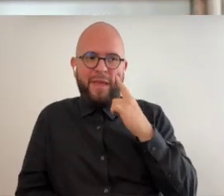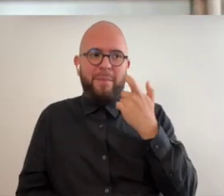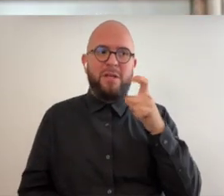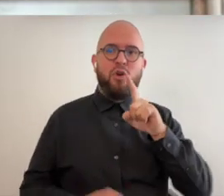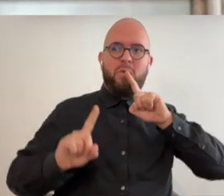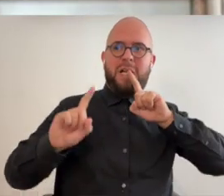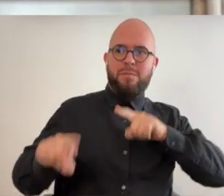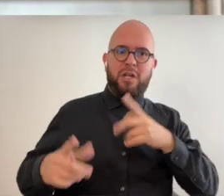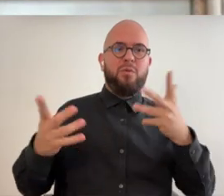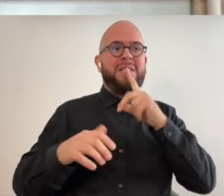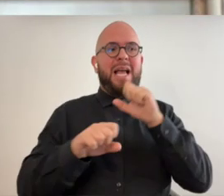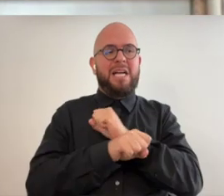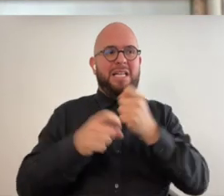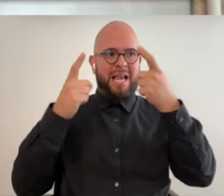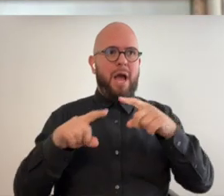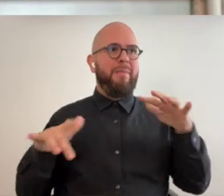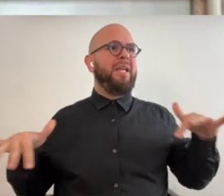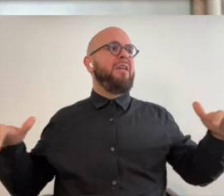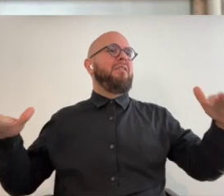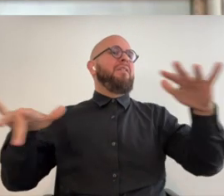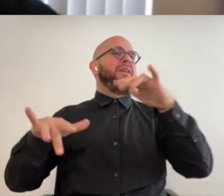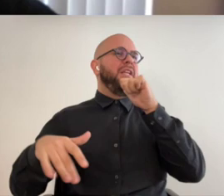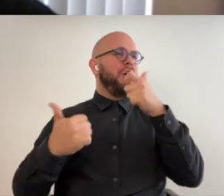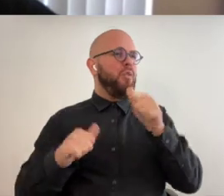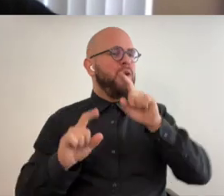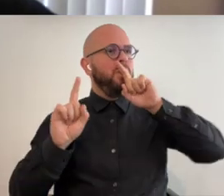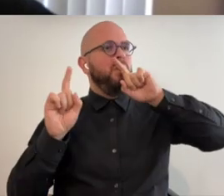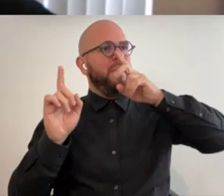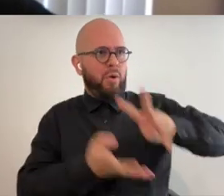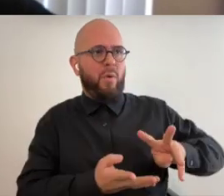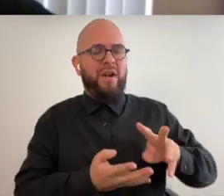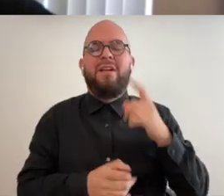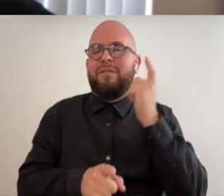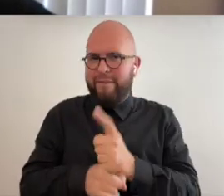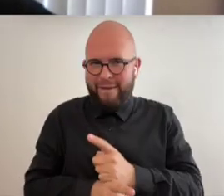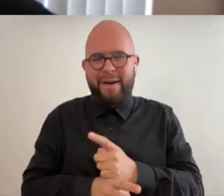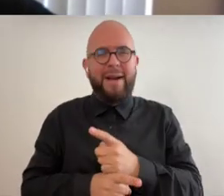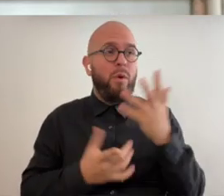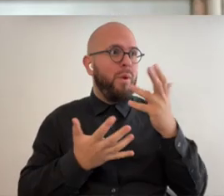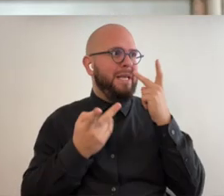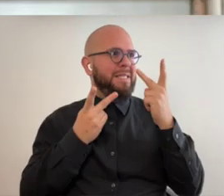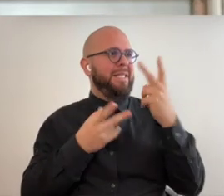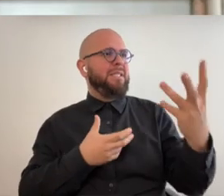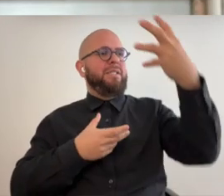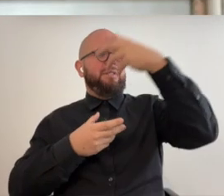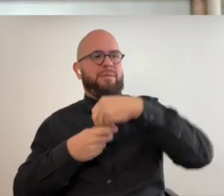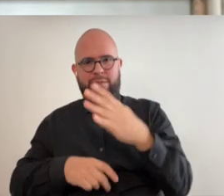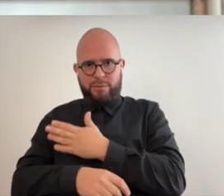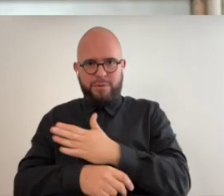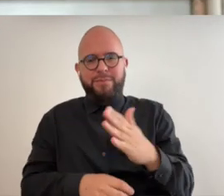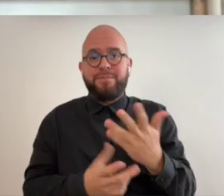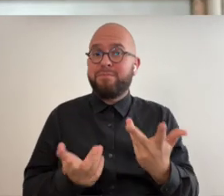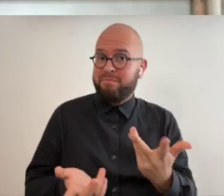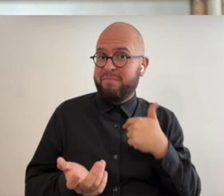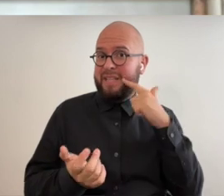responding to what is in front of you instead of trying to ignore it it it incorporates it yeah and that just makes i think